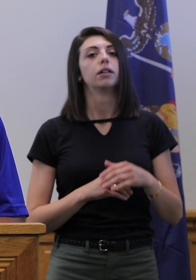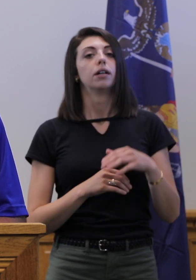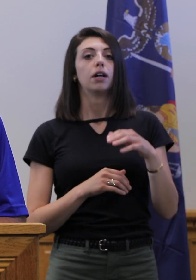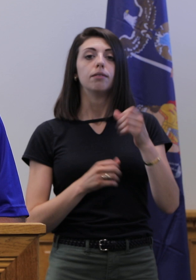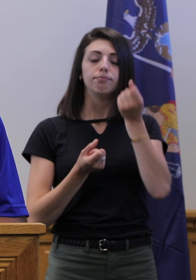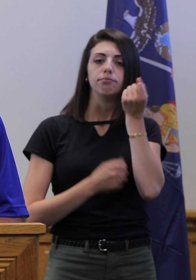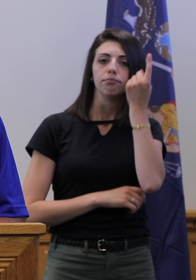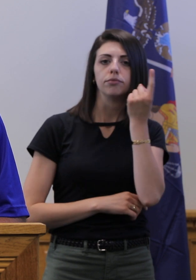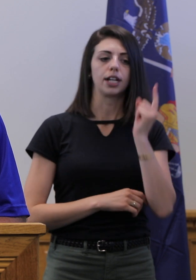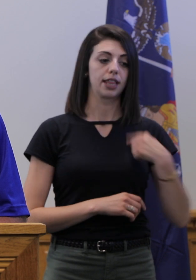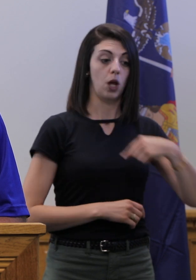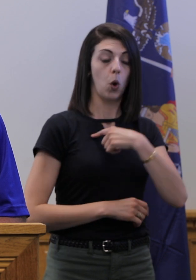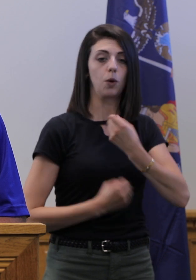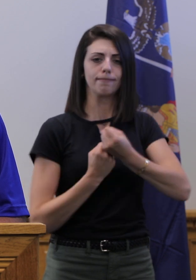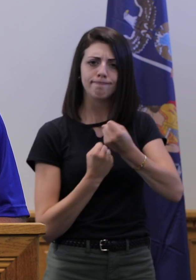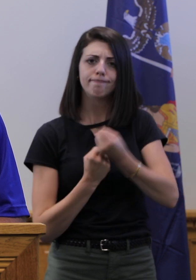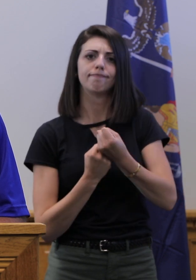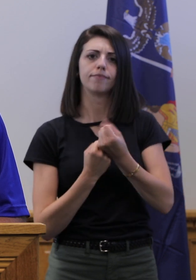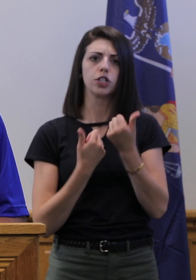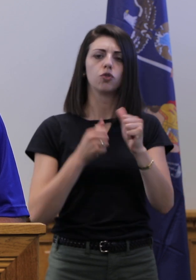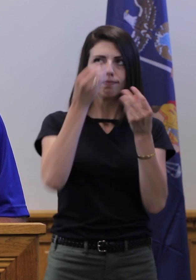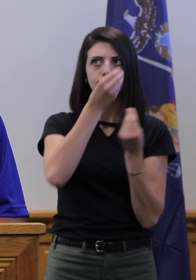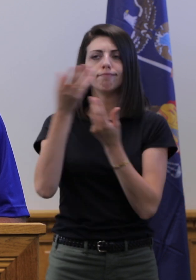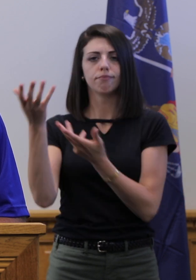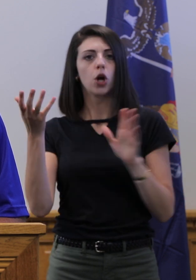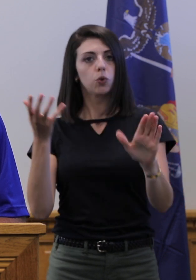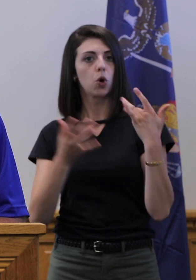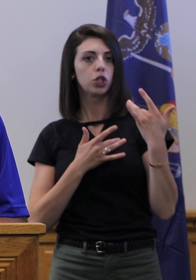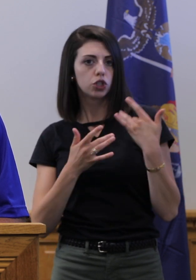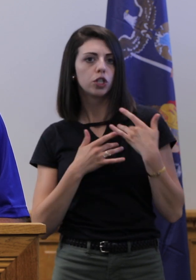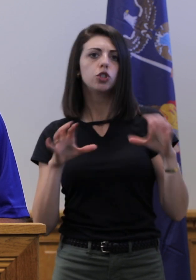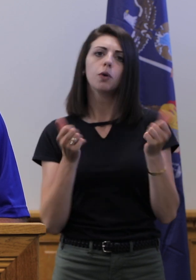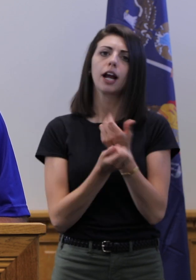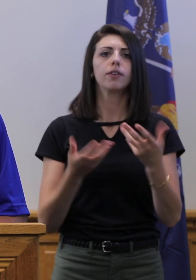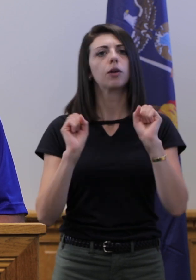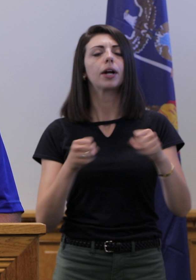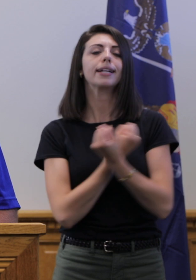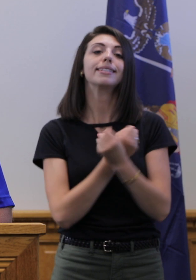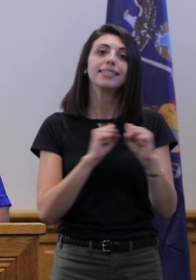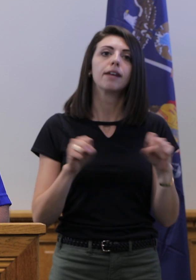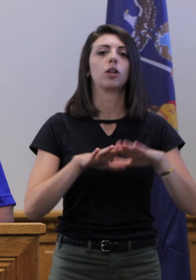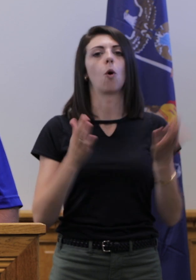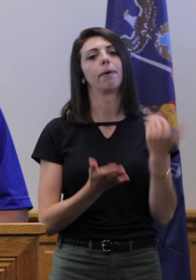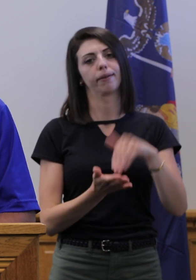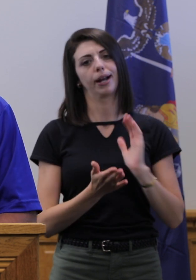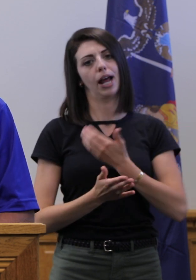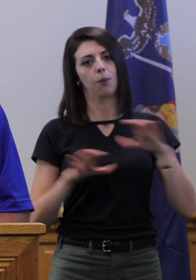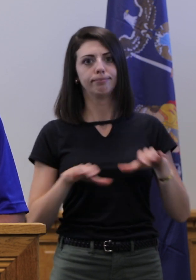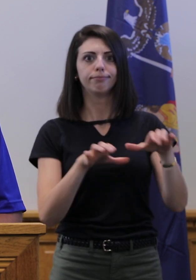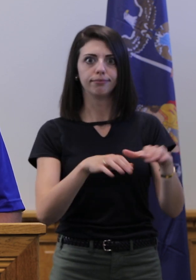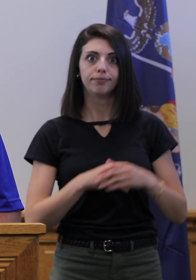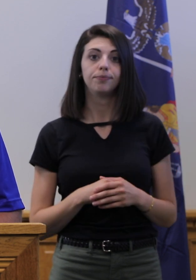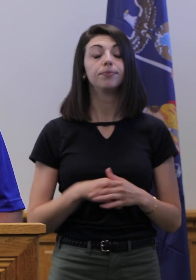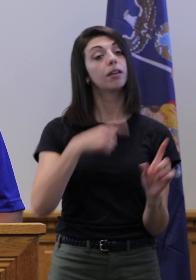are voicing your concerns and doing all we can to safely reopen our communities. The good news is that more people will be able